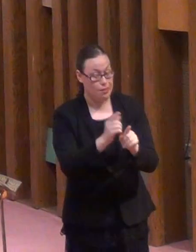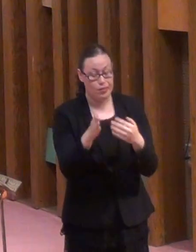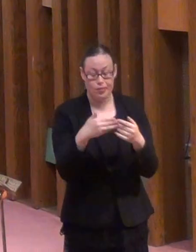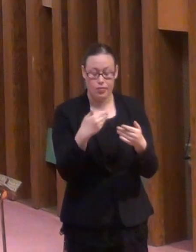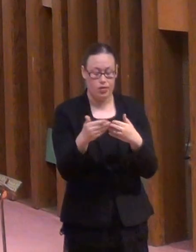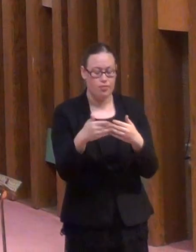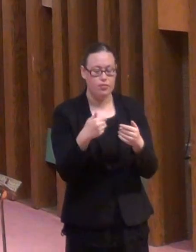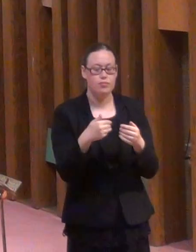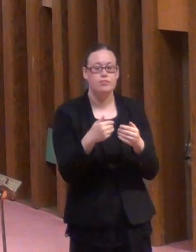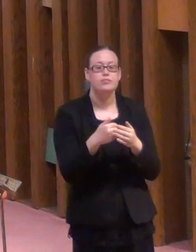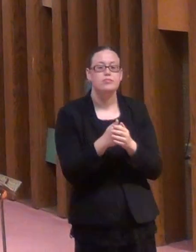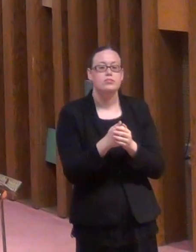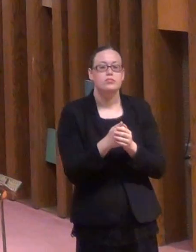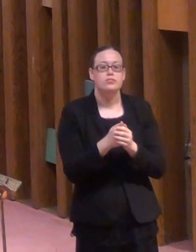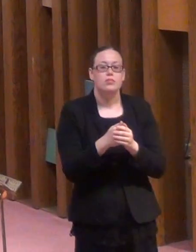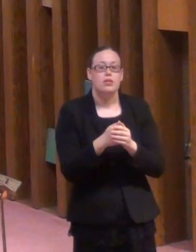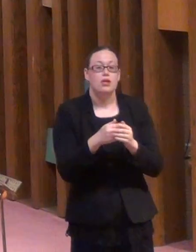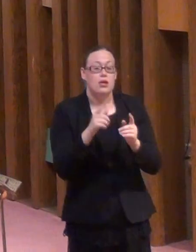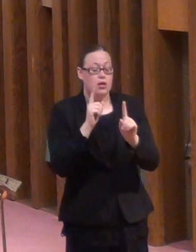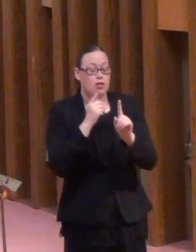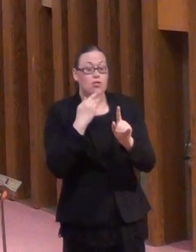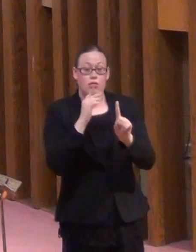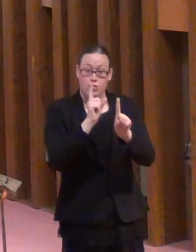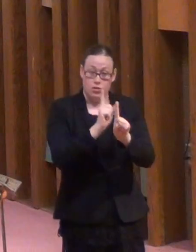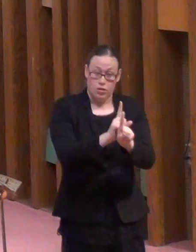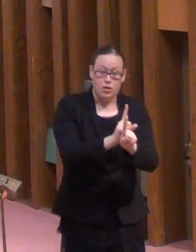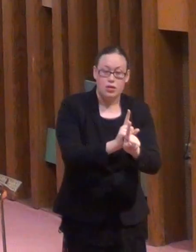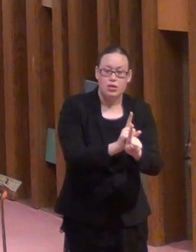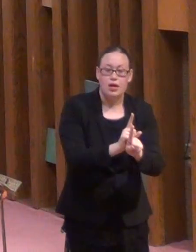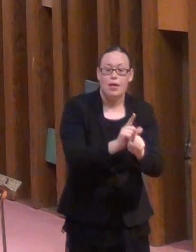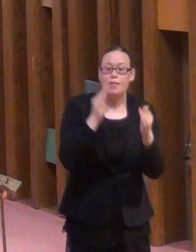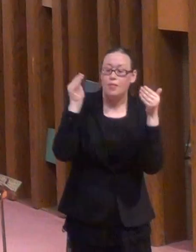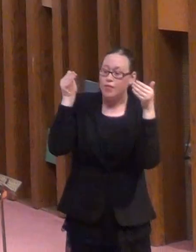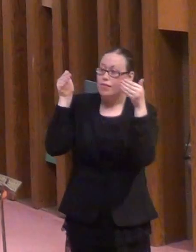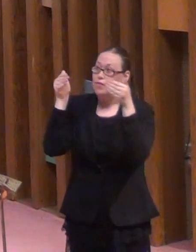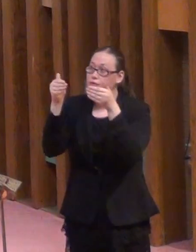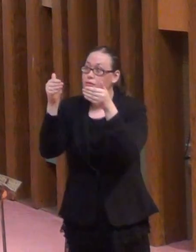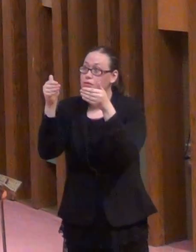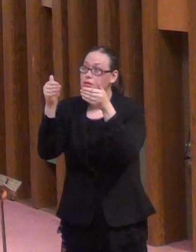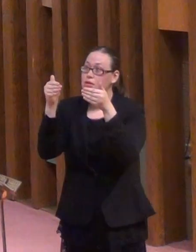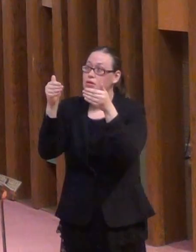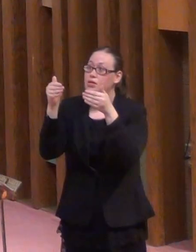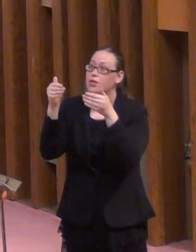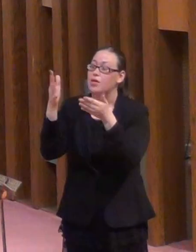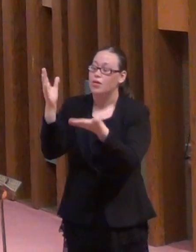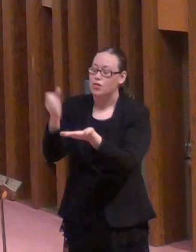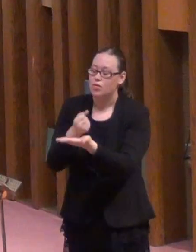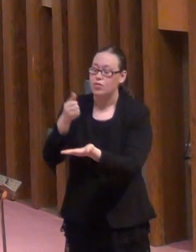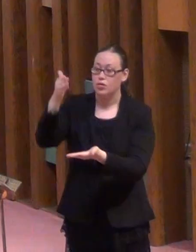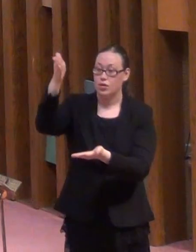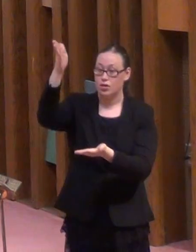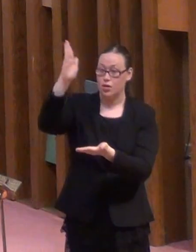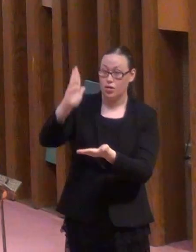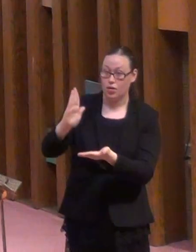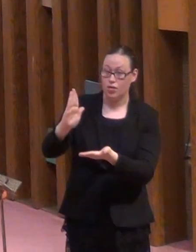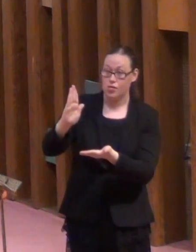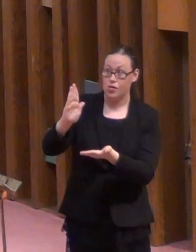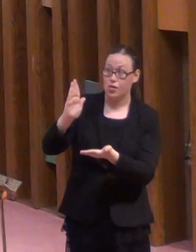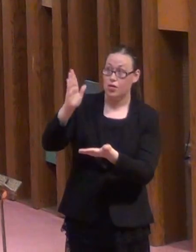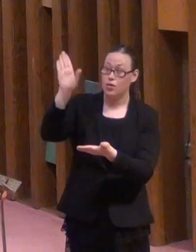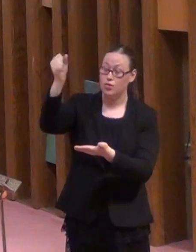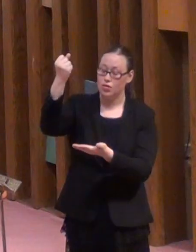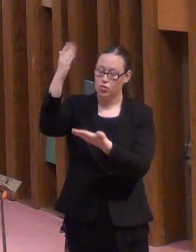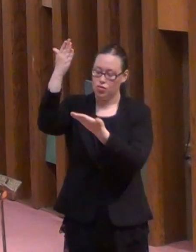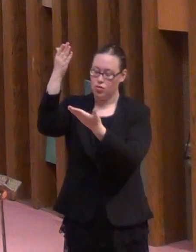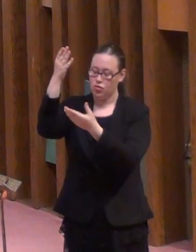works at earning God's trust. A good steward